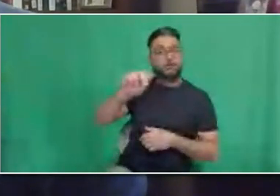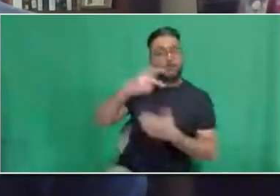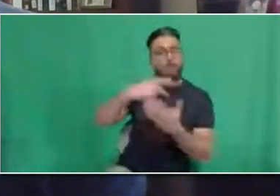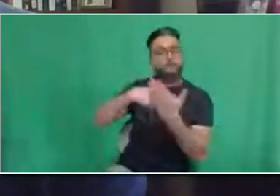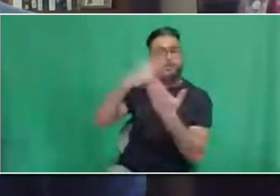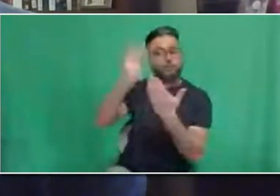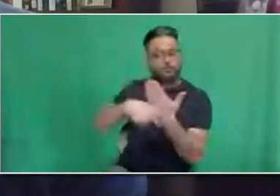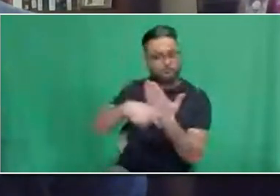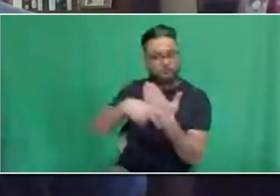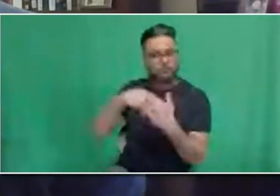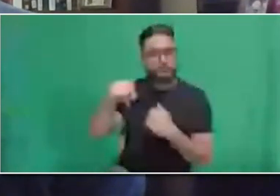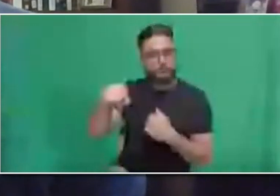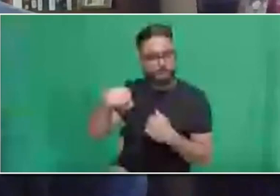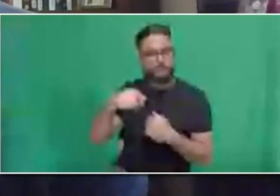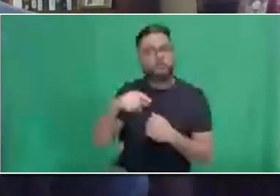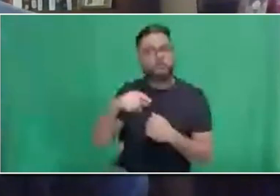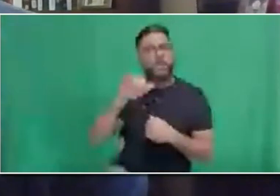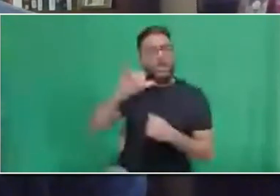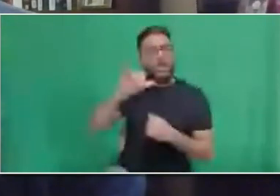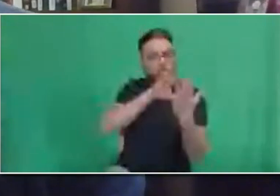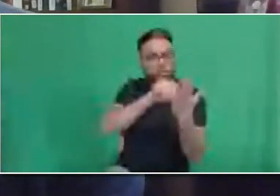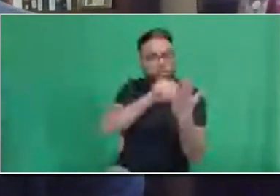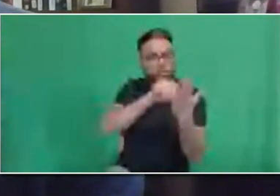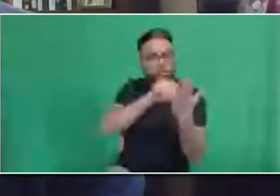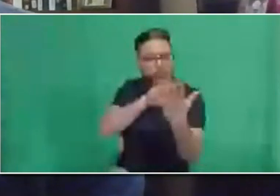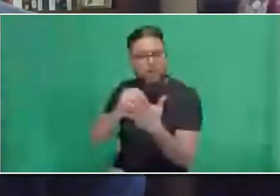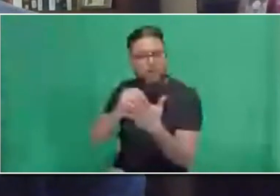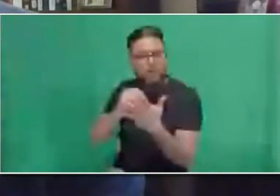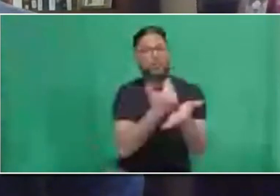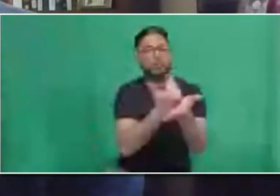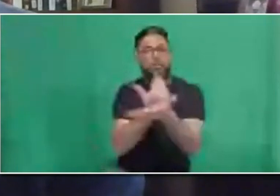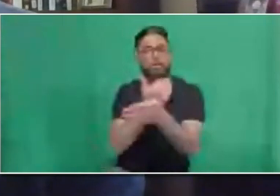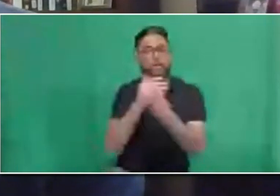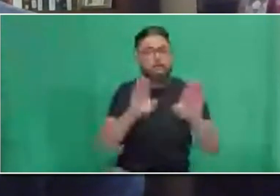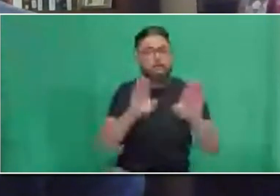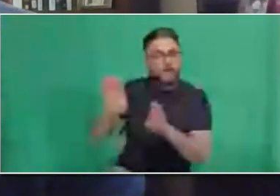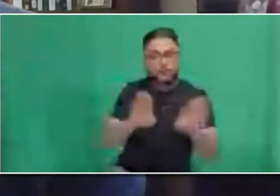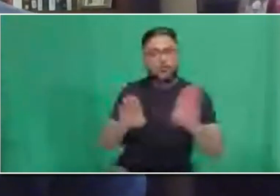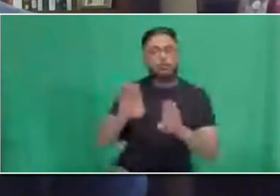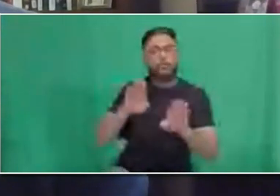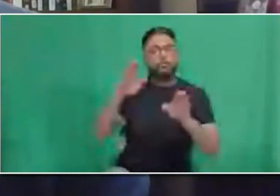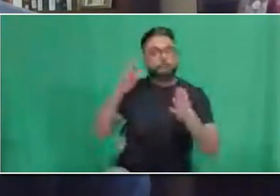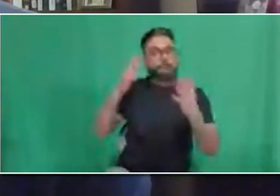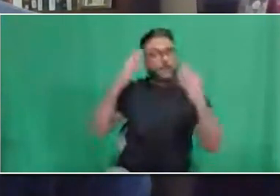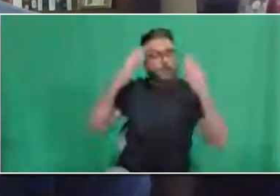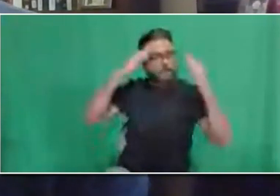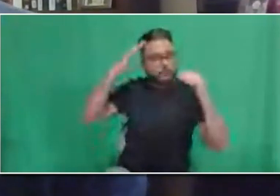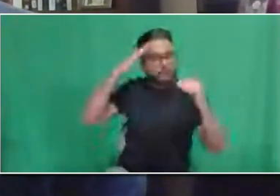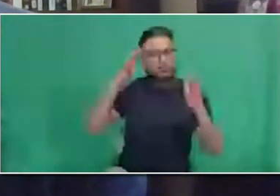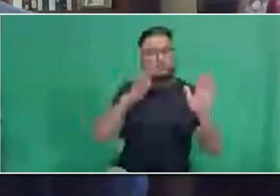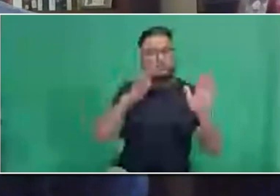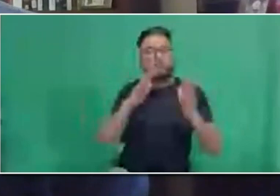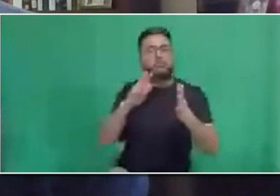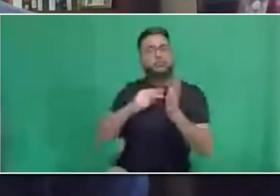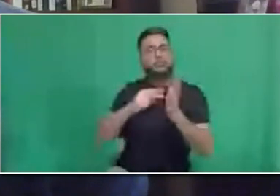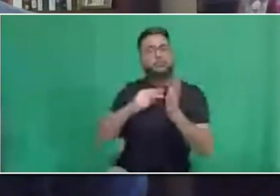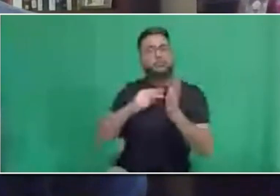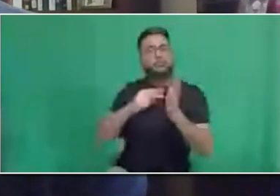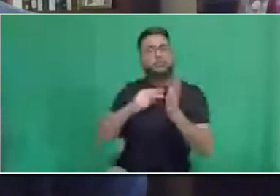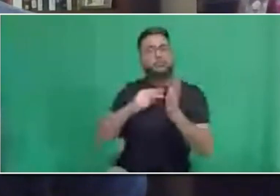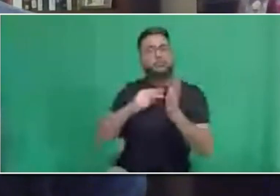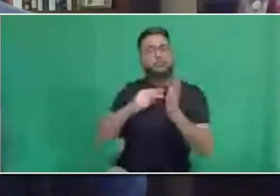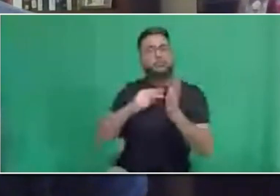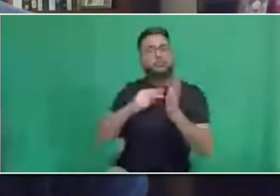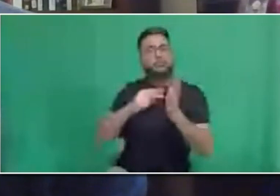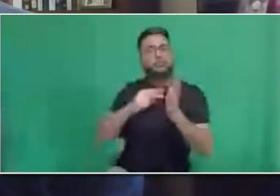gives employees instant access to expert advice on topics that matter to our employees. So, and there are also numerous health